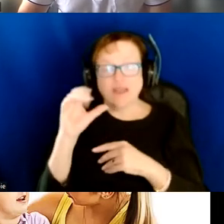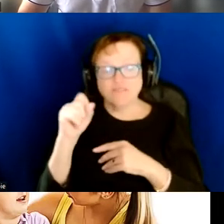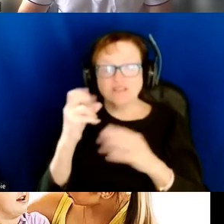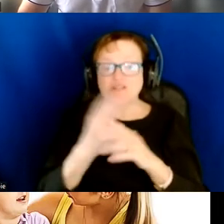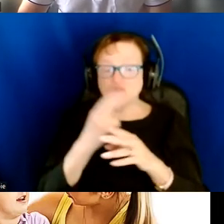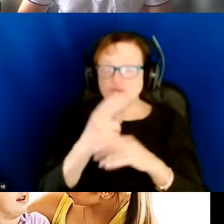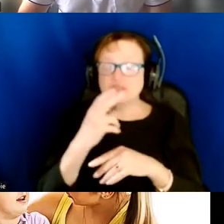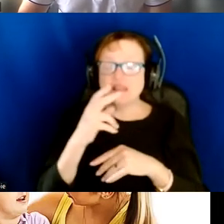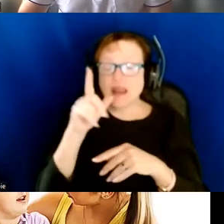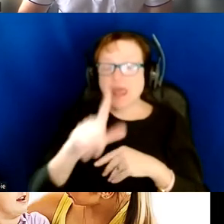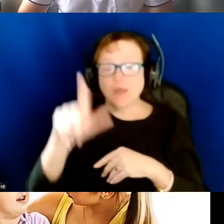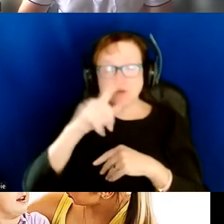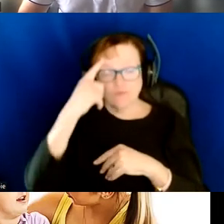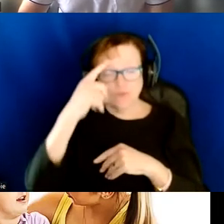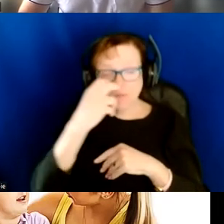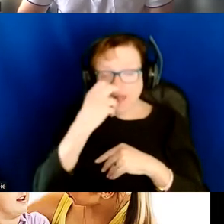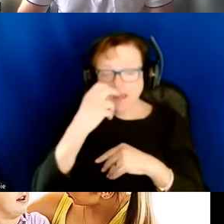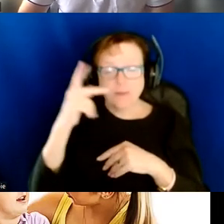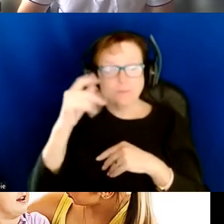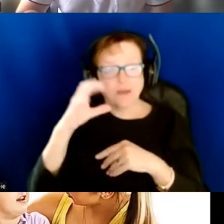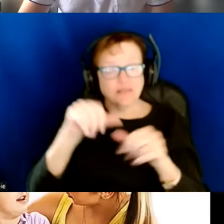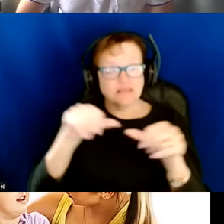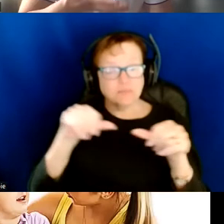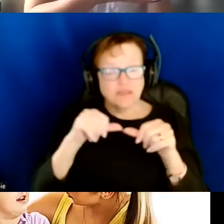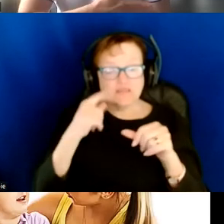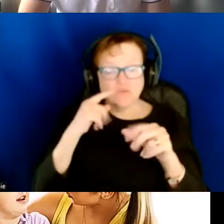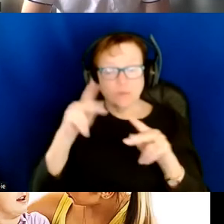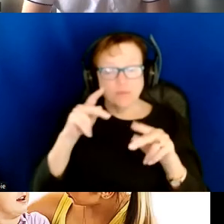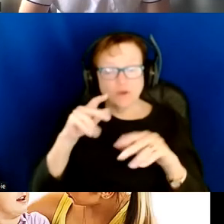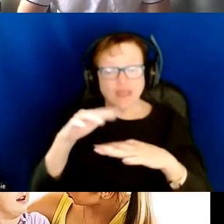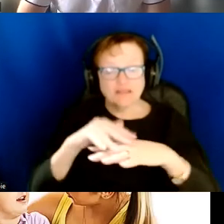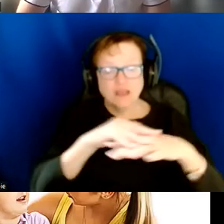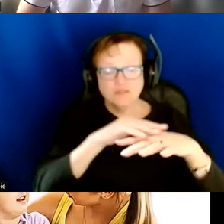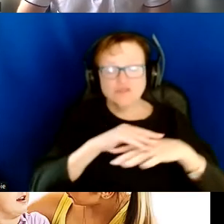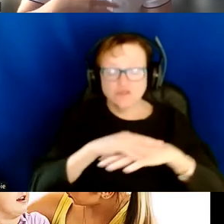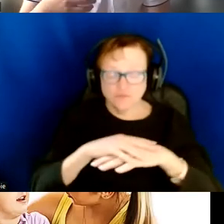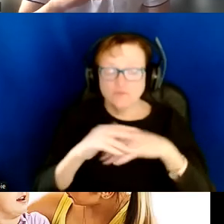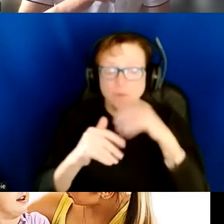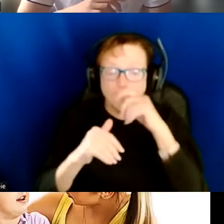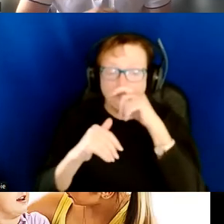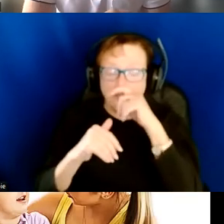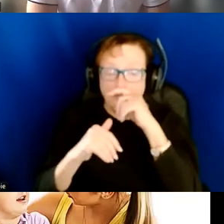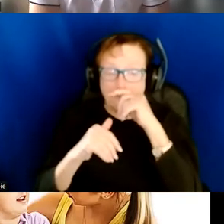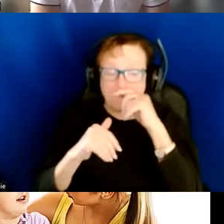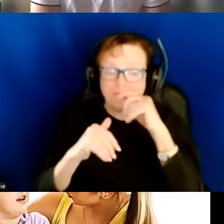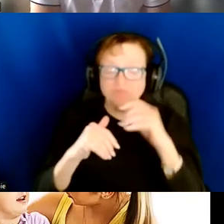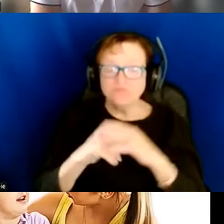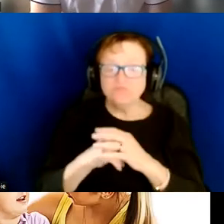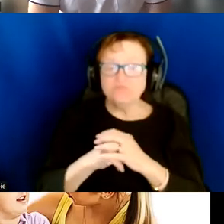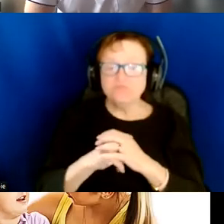library or public places to help the users. Now, which is in the left panel of the picture in this slide.